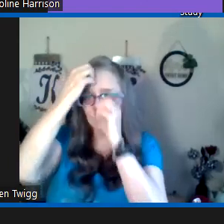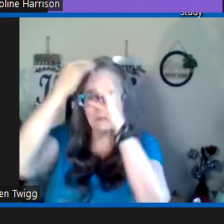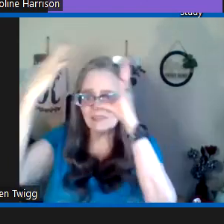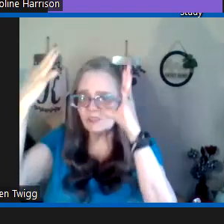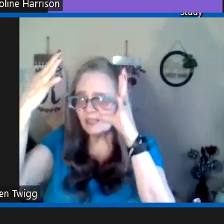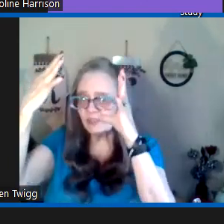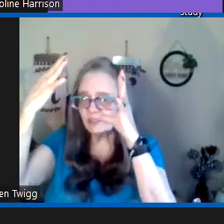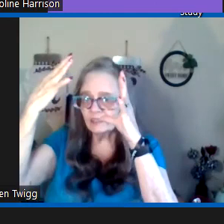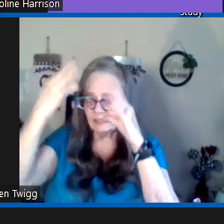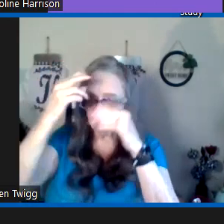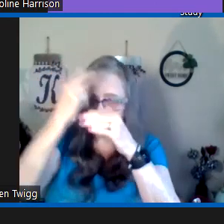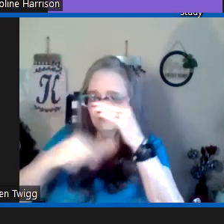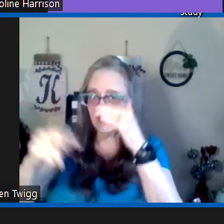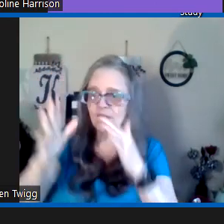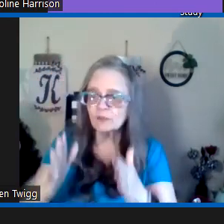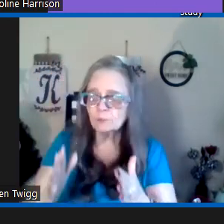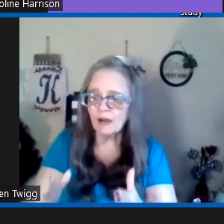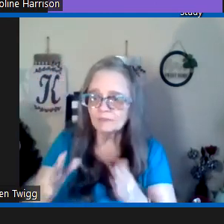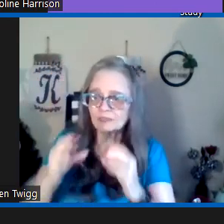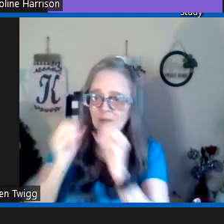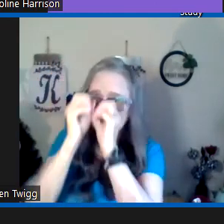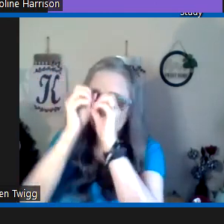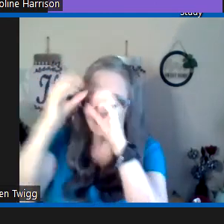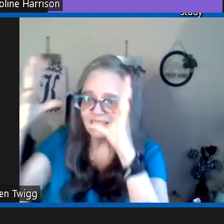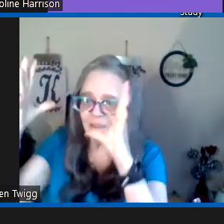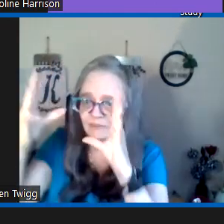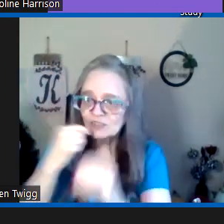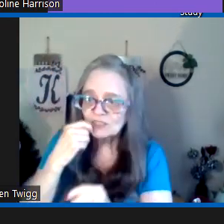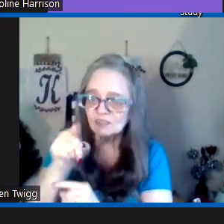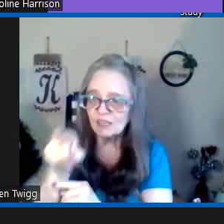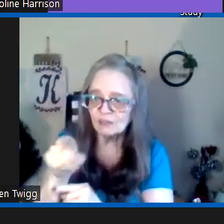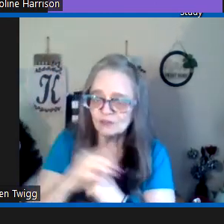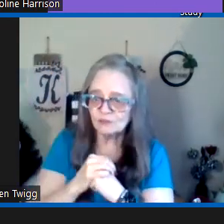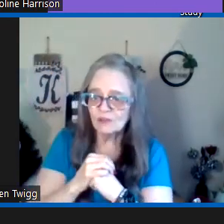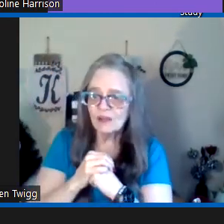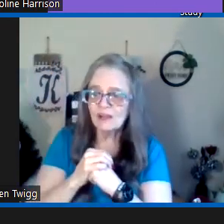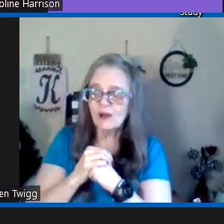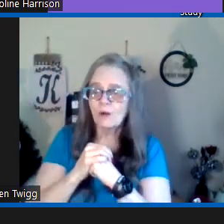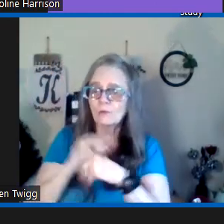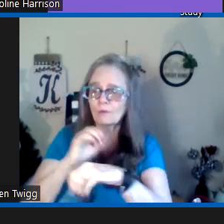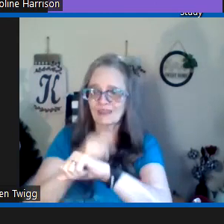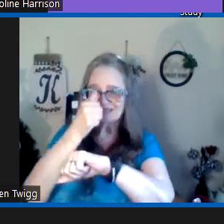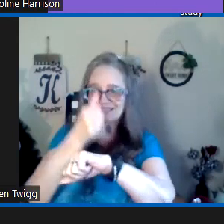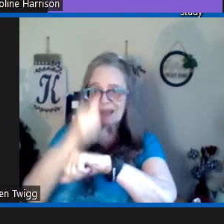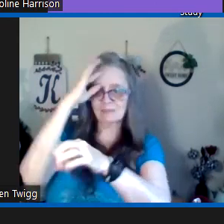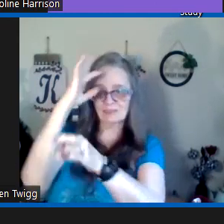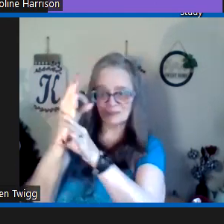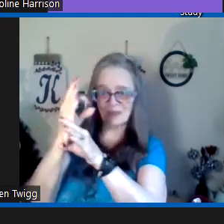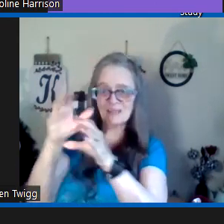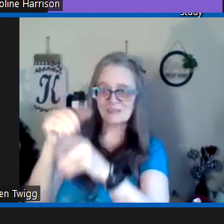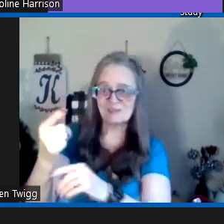mind or an imagination and then a prophet comes with that same vision and tells you oh that